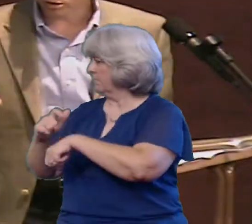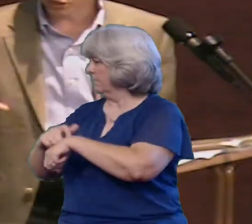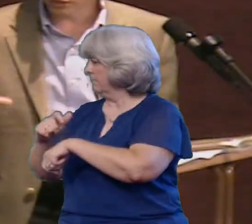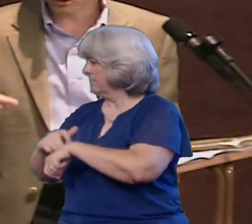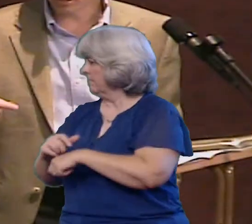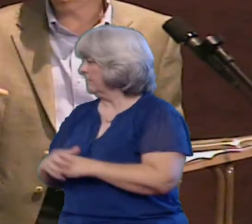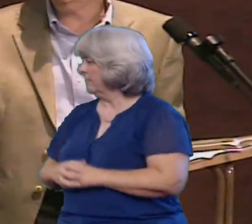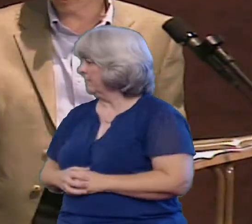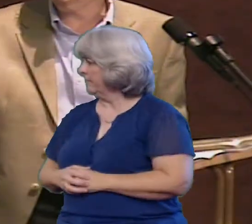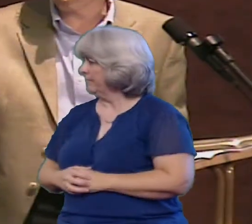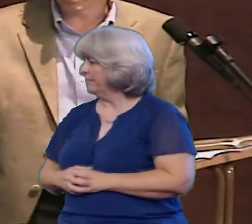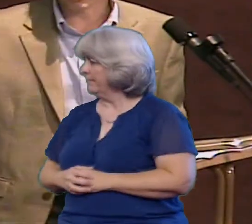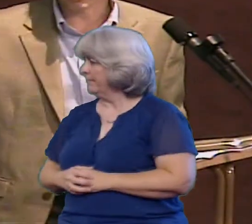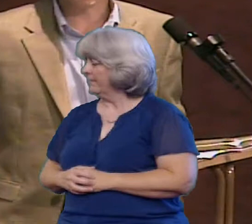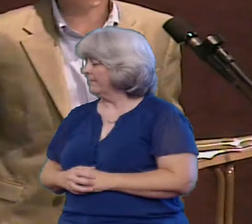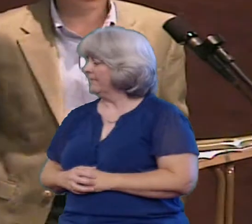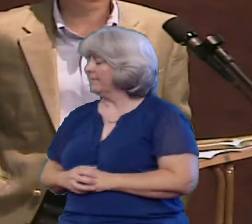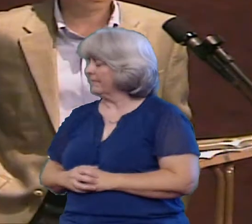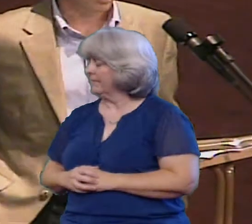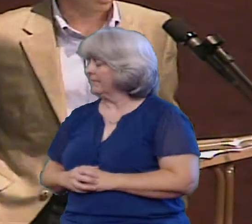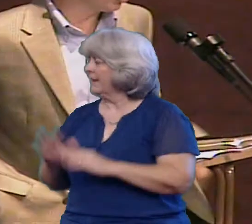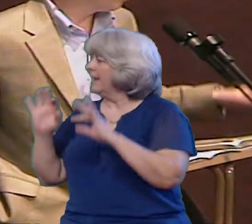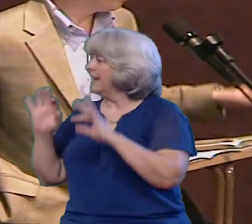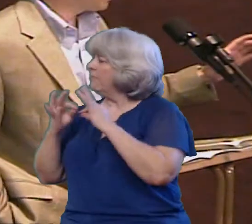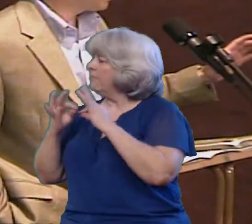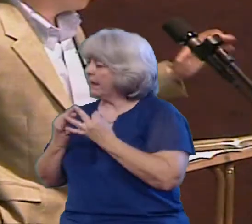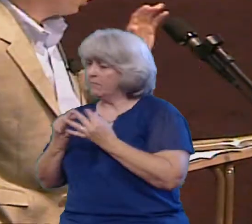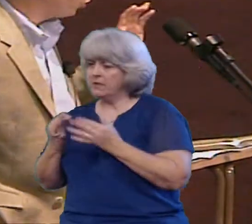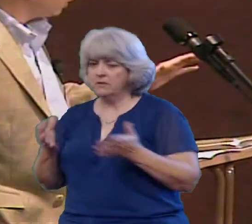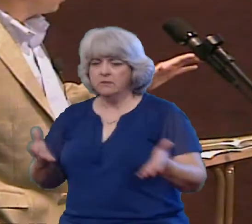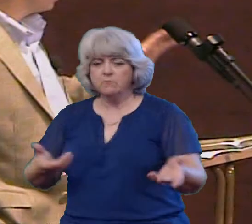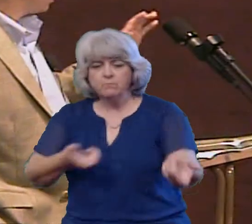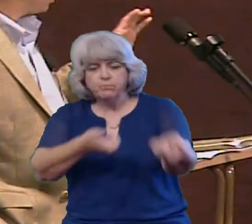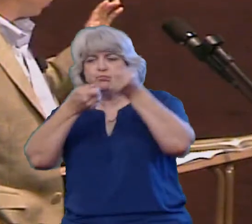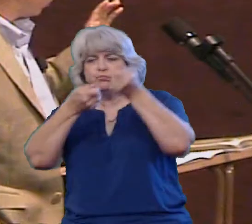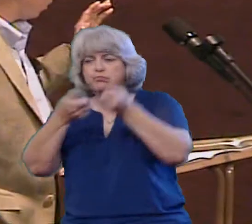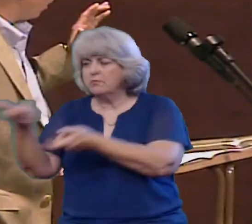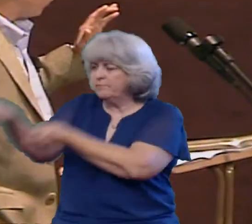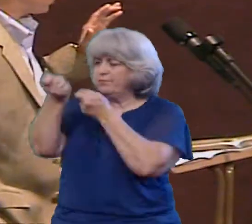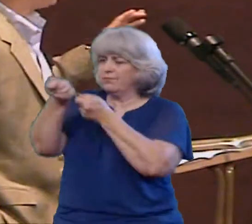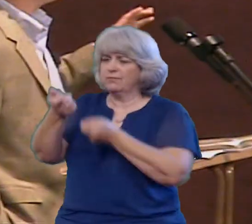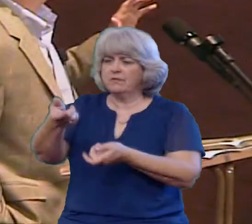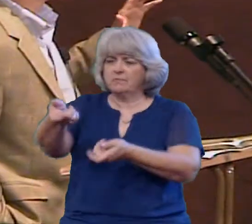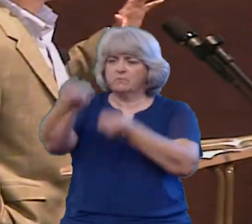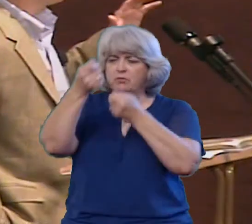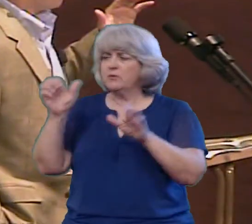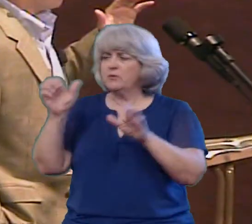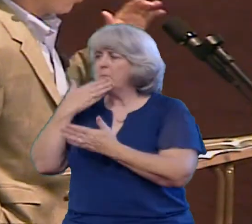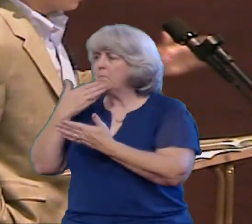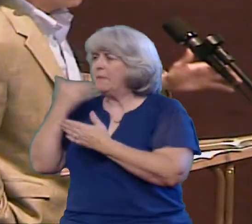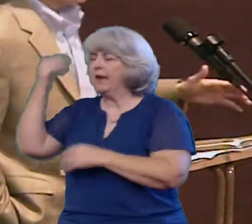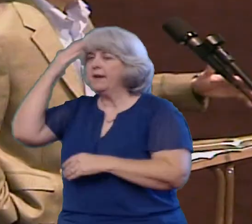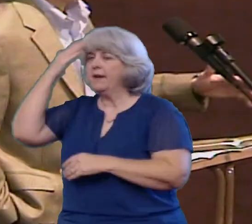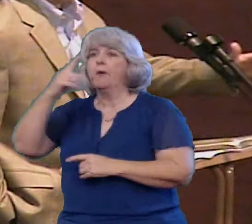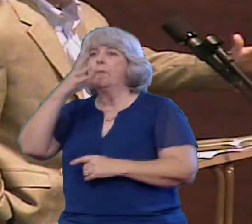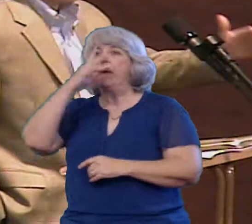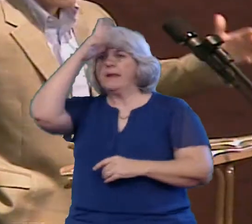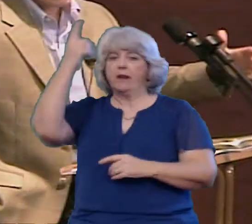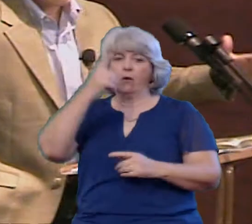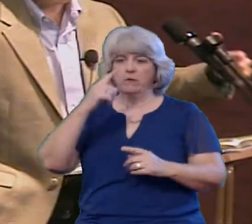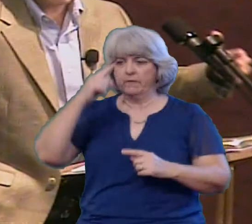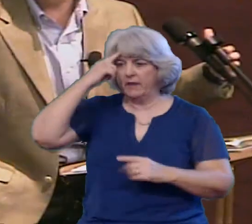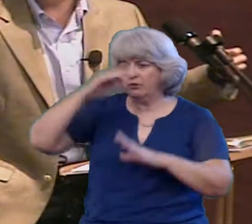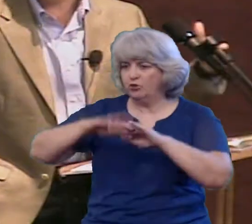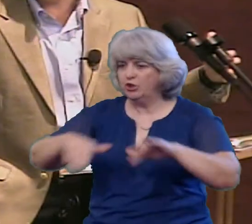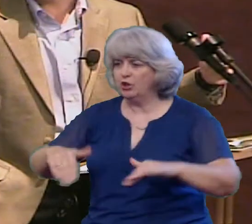push each other to be their best Moms and dads would do anything to make sure Their kids are on the right path Or that they